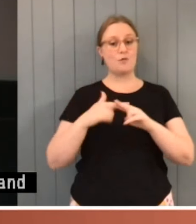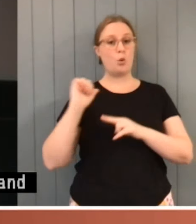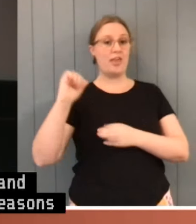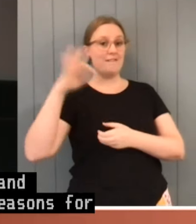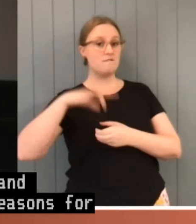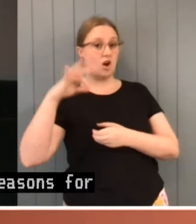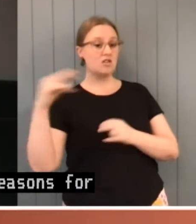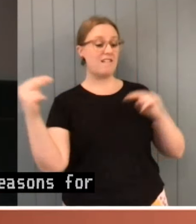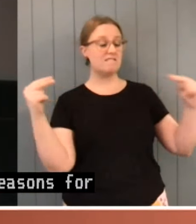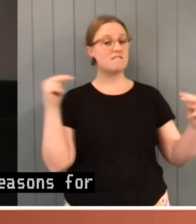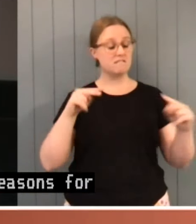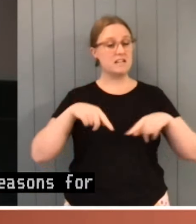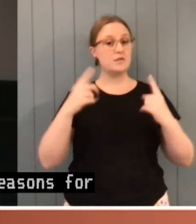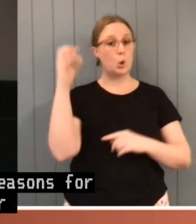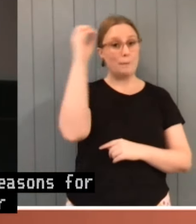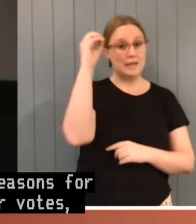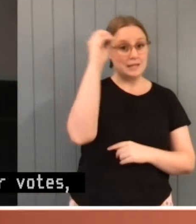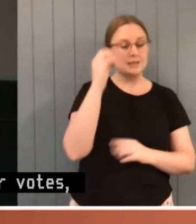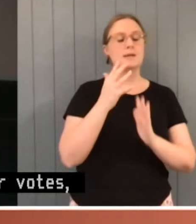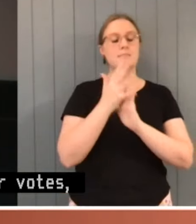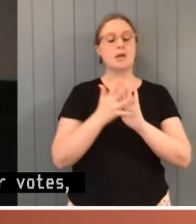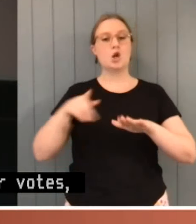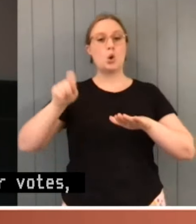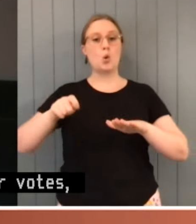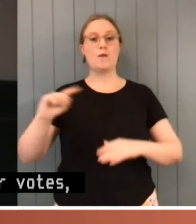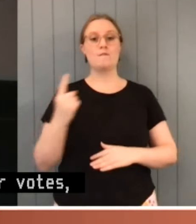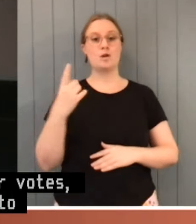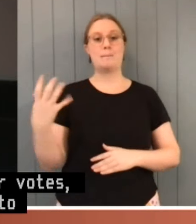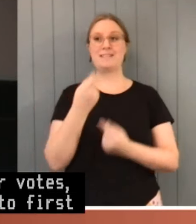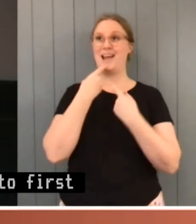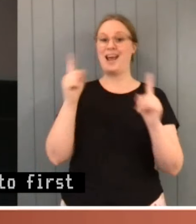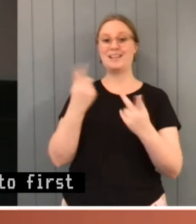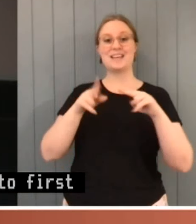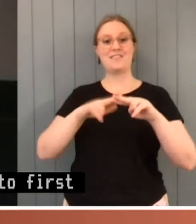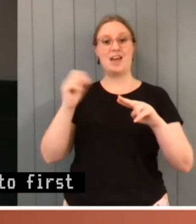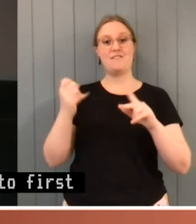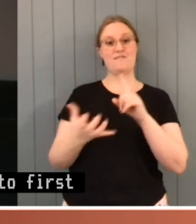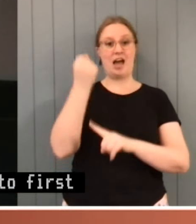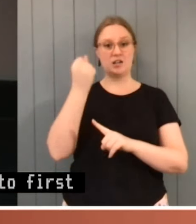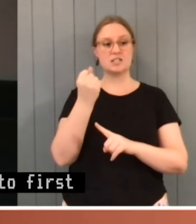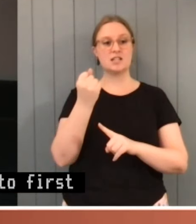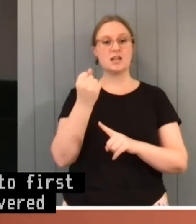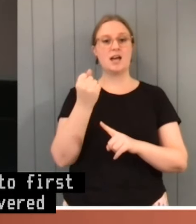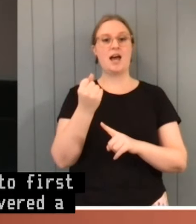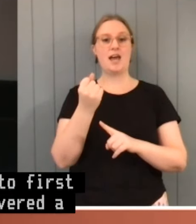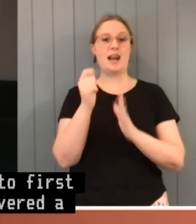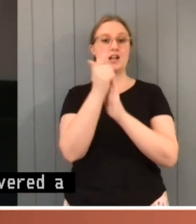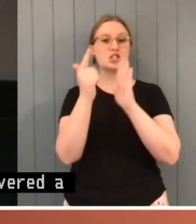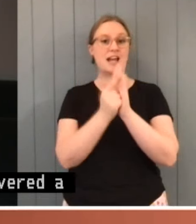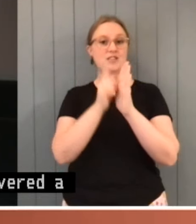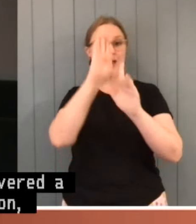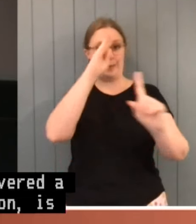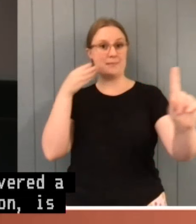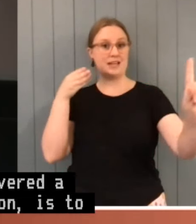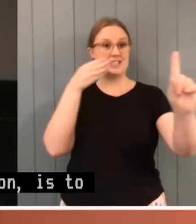that for a court to first announce that it has discovered a common legislative intention, is to announce that it has constructed a